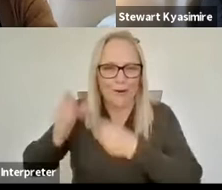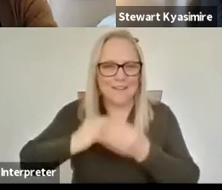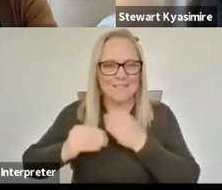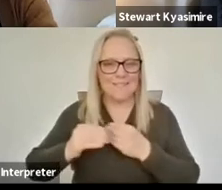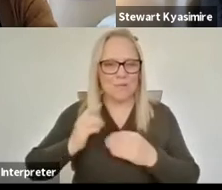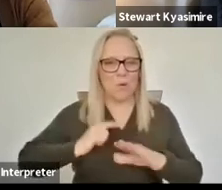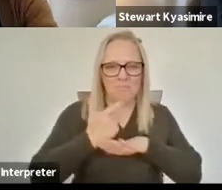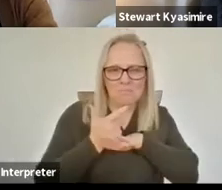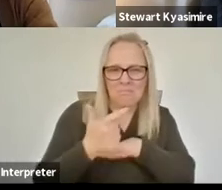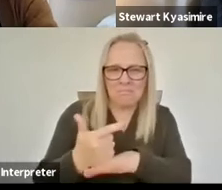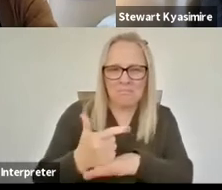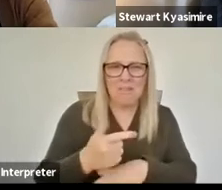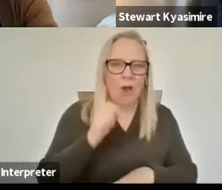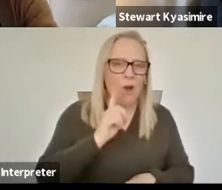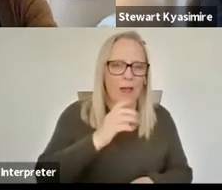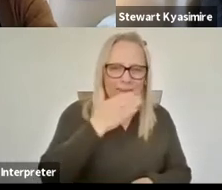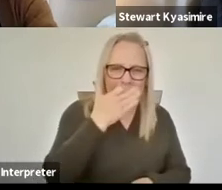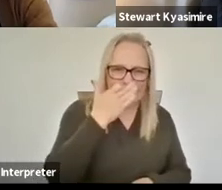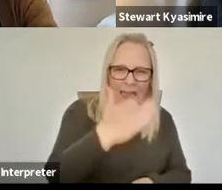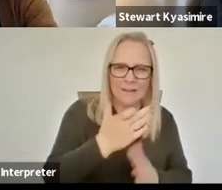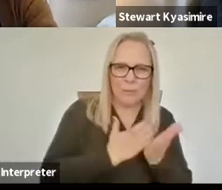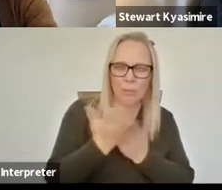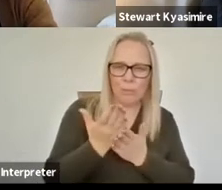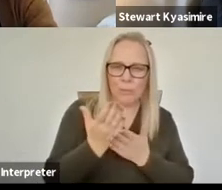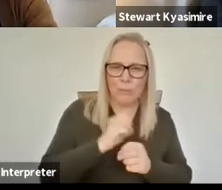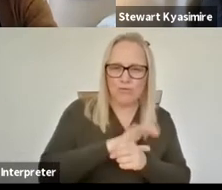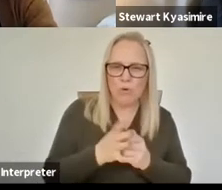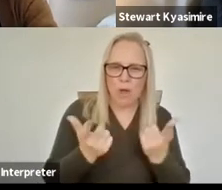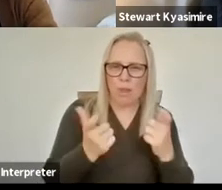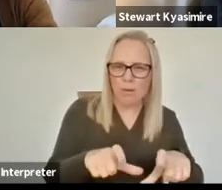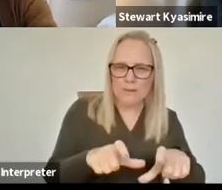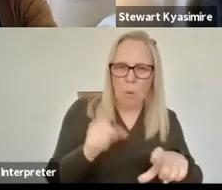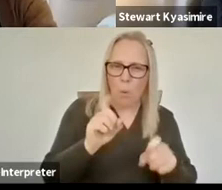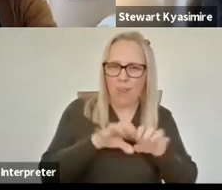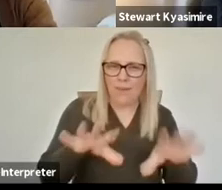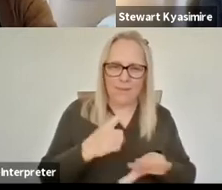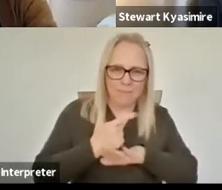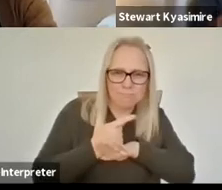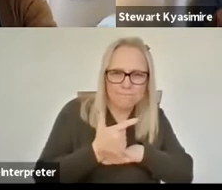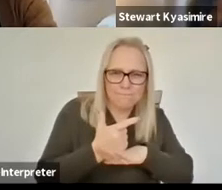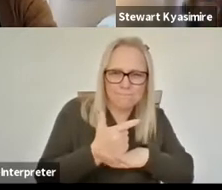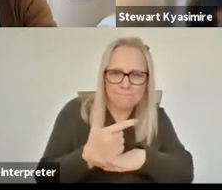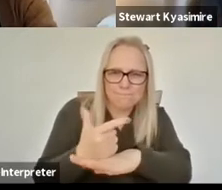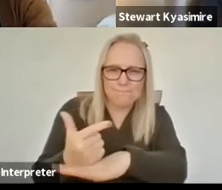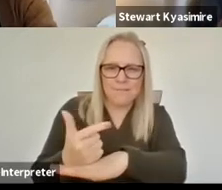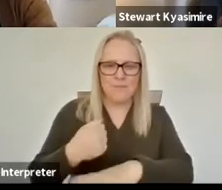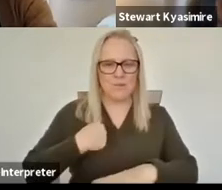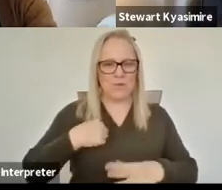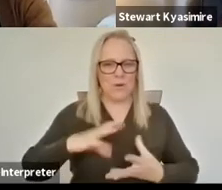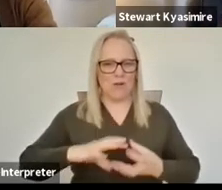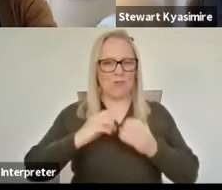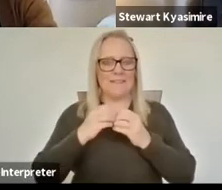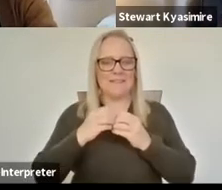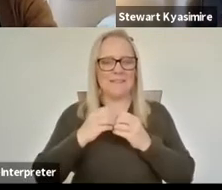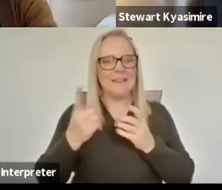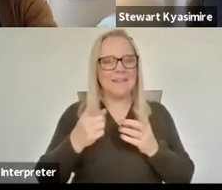girl during this time so anyway I um created I created a little television show trailer